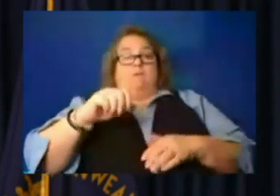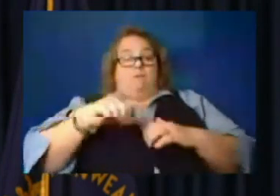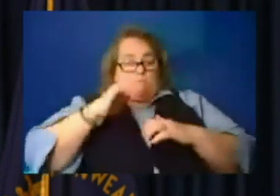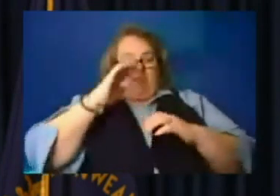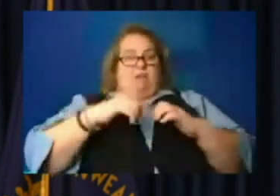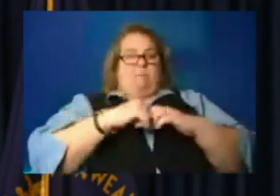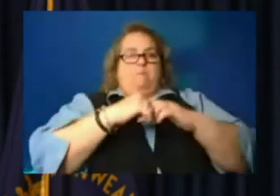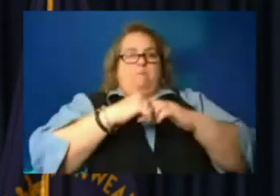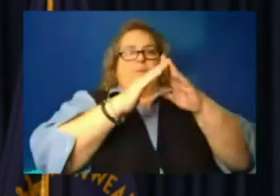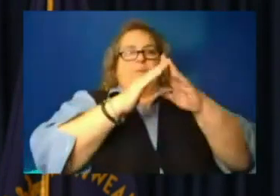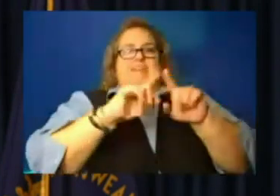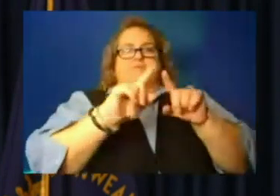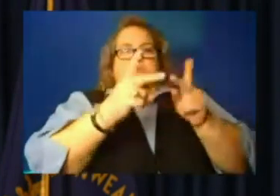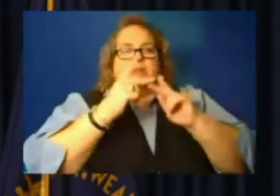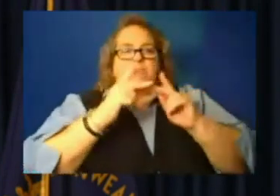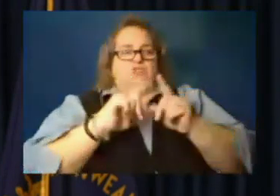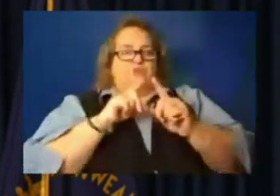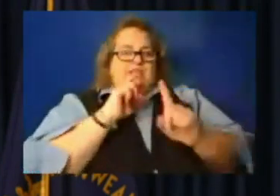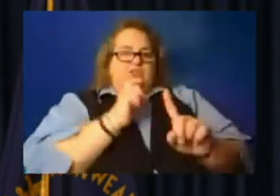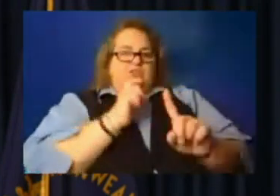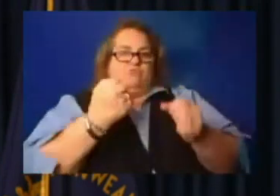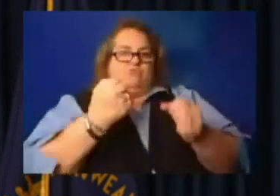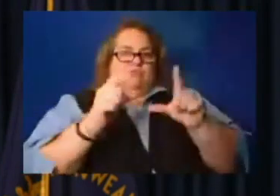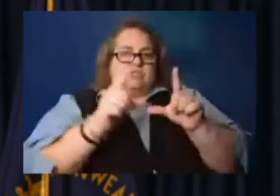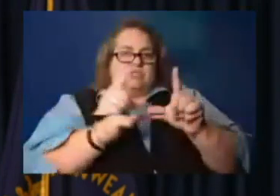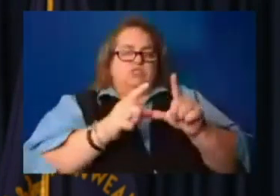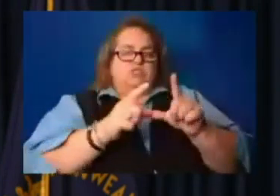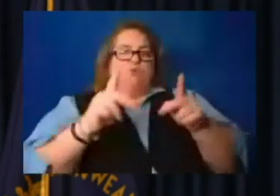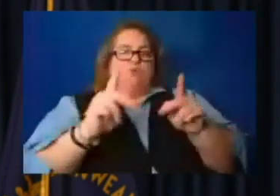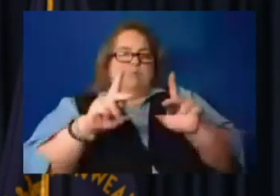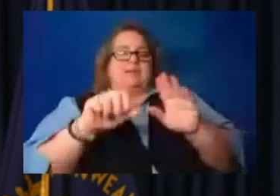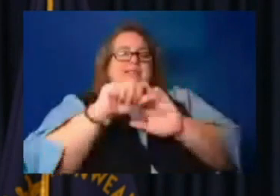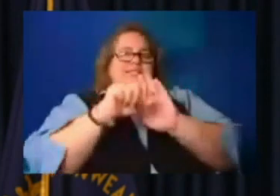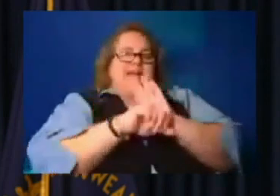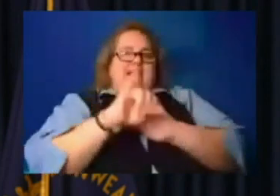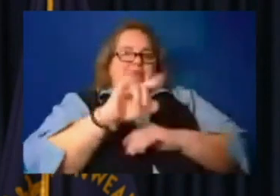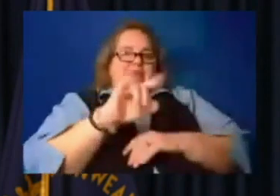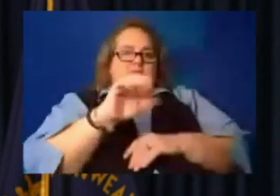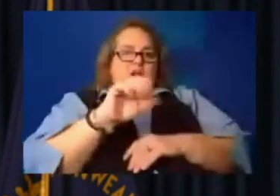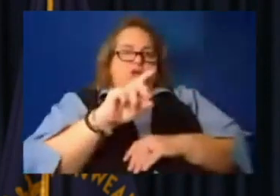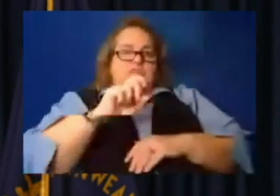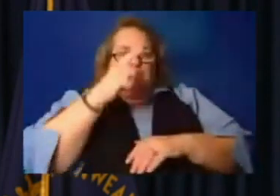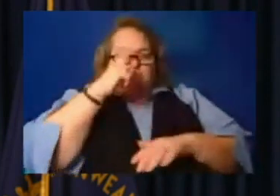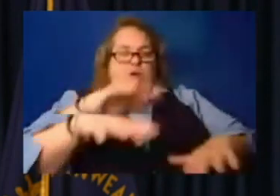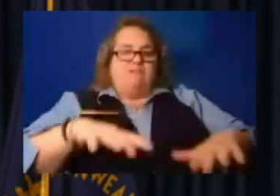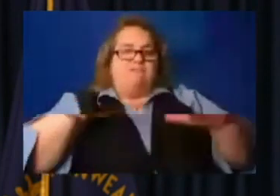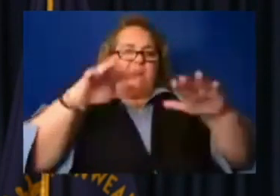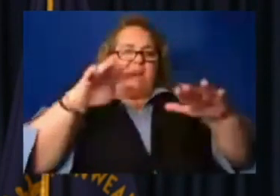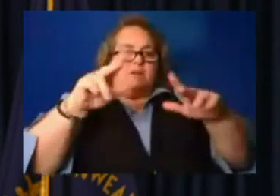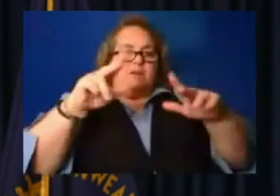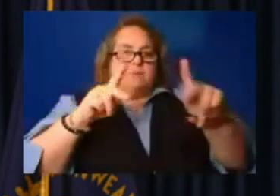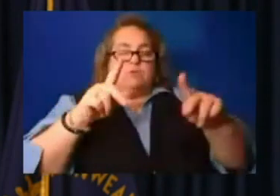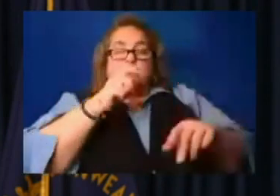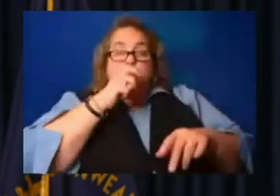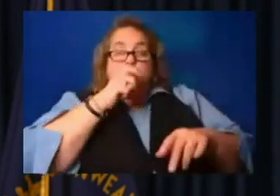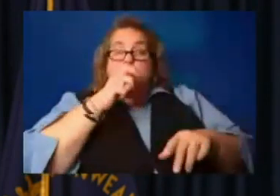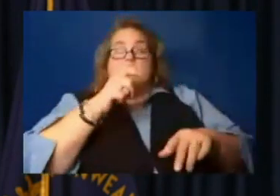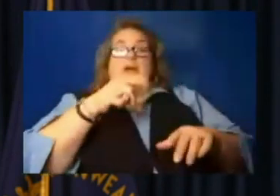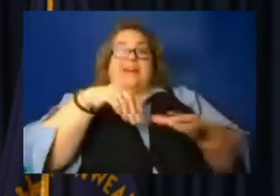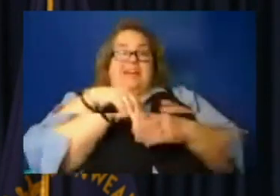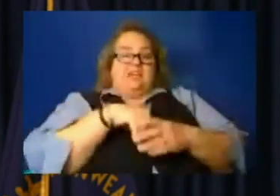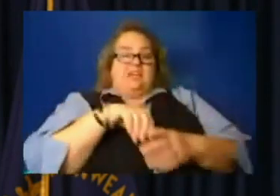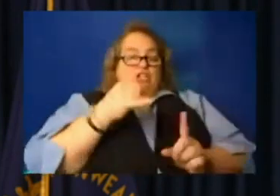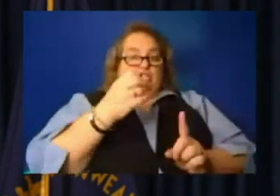driver's license permits and state ID cards for flood victims, uh, that are sheltering at Jenny Wiley, Pine Mountain and